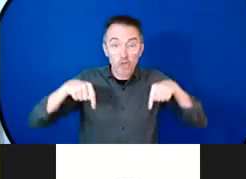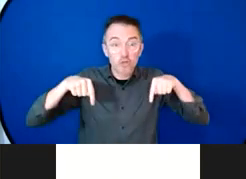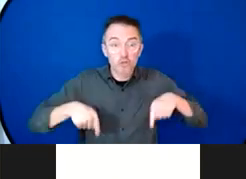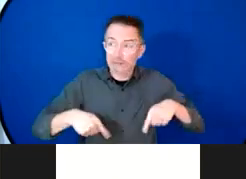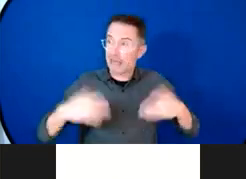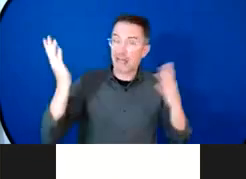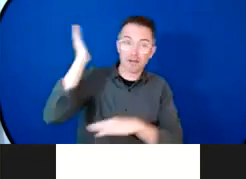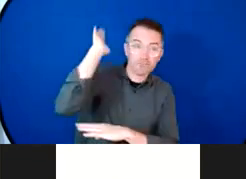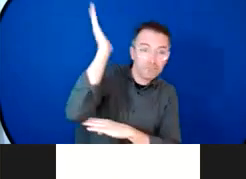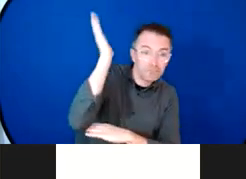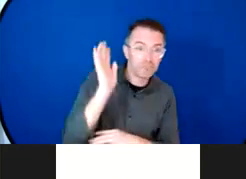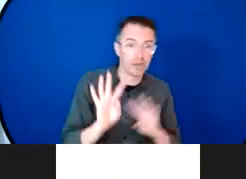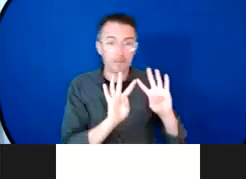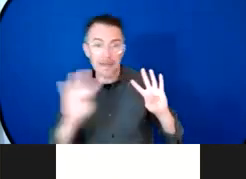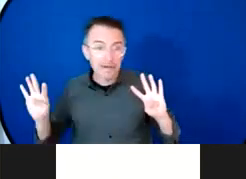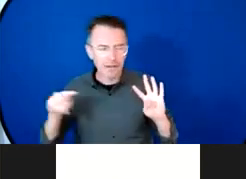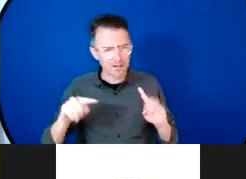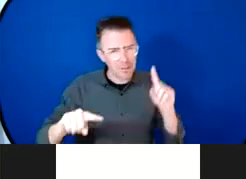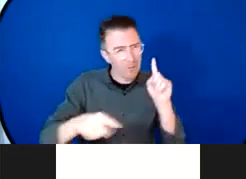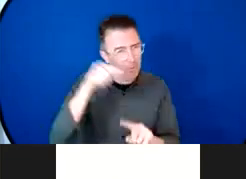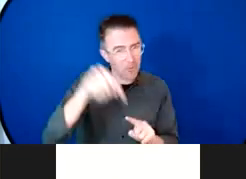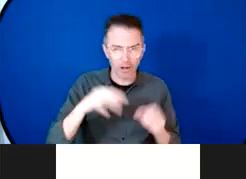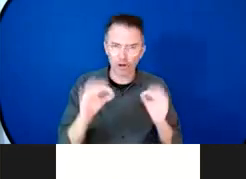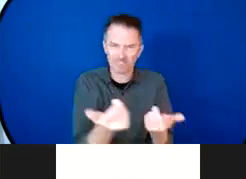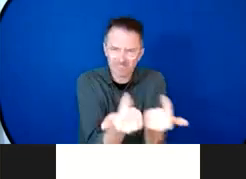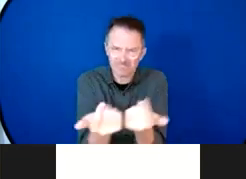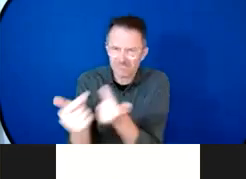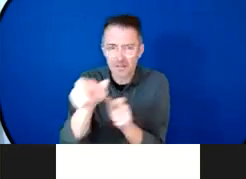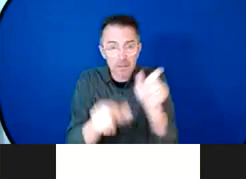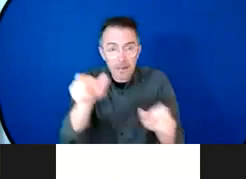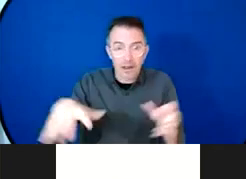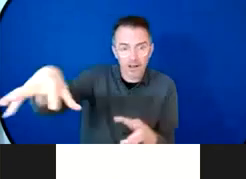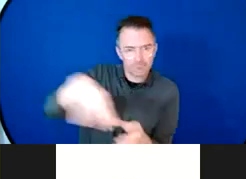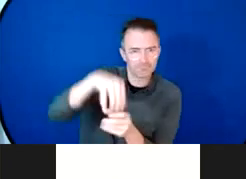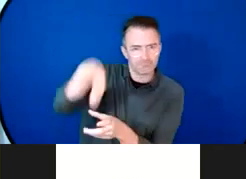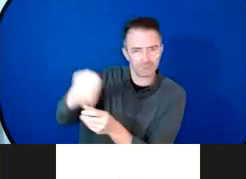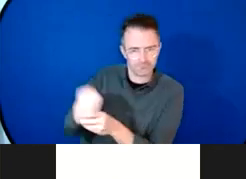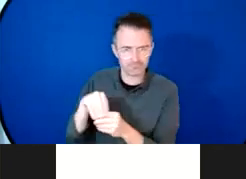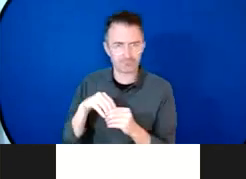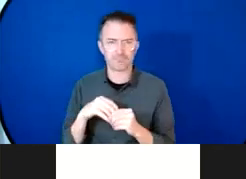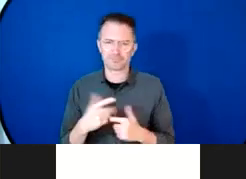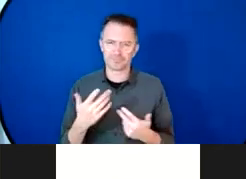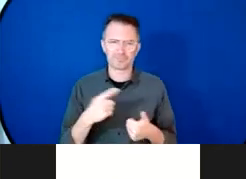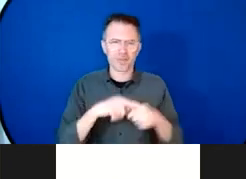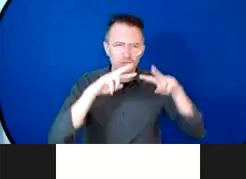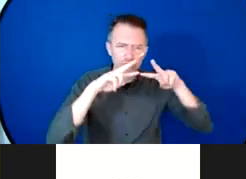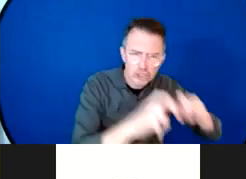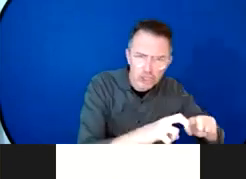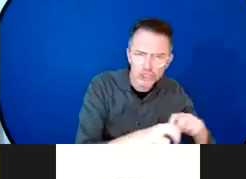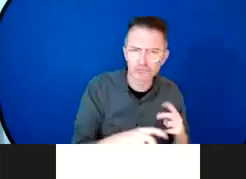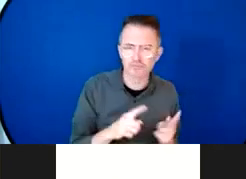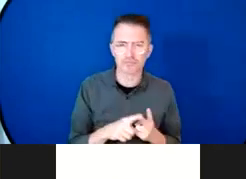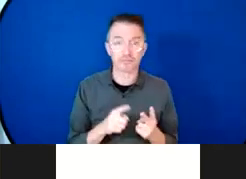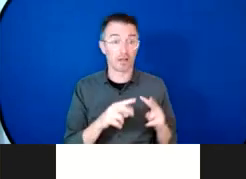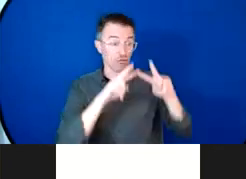really interrogating reporting giving capacity and all those things so really thank you that was really